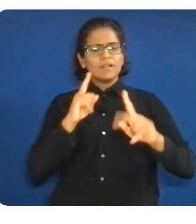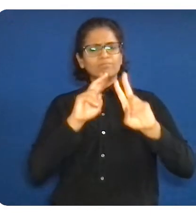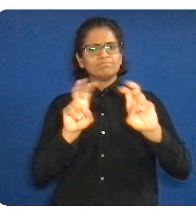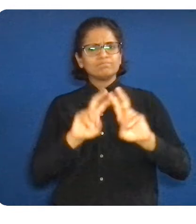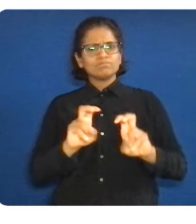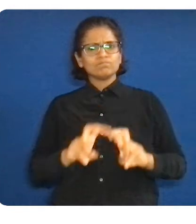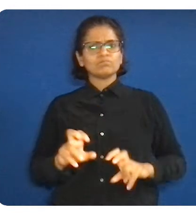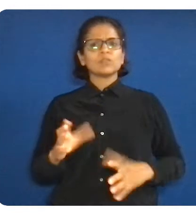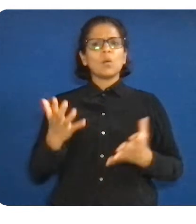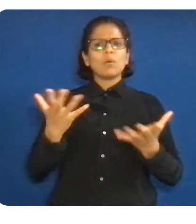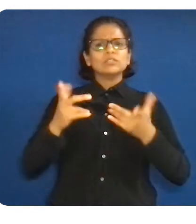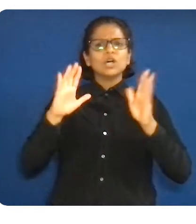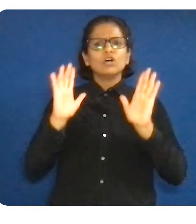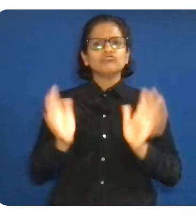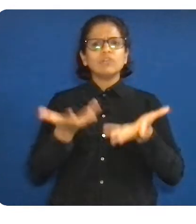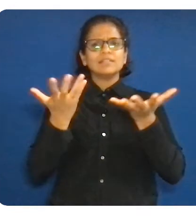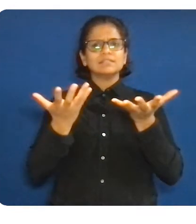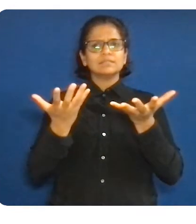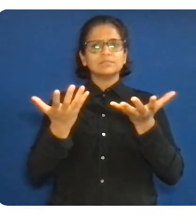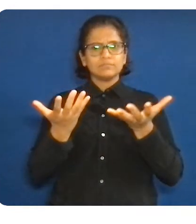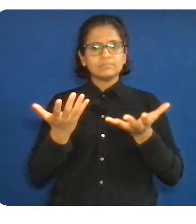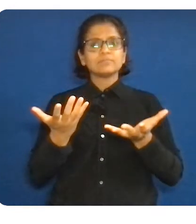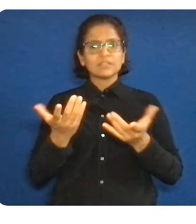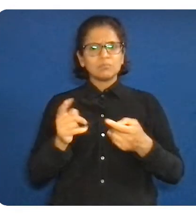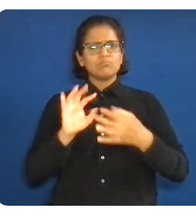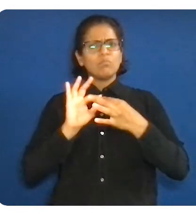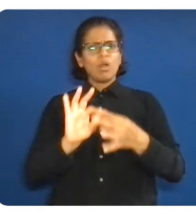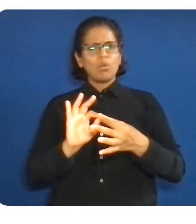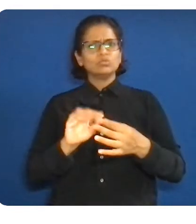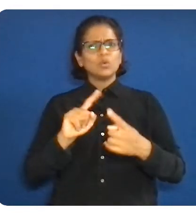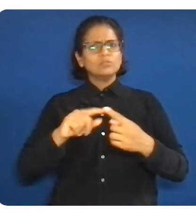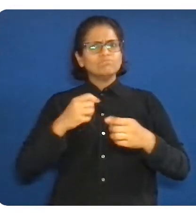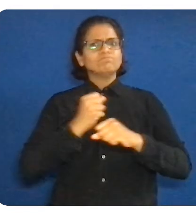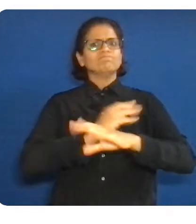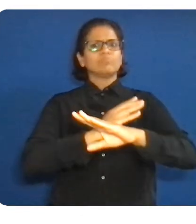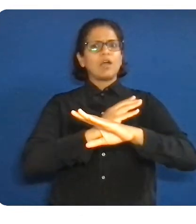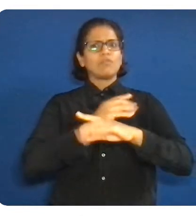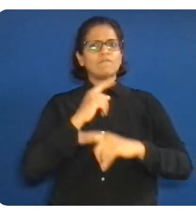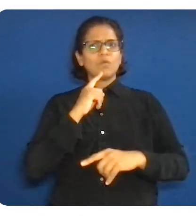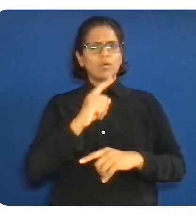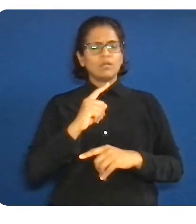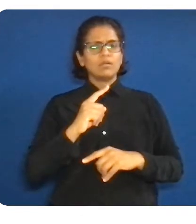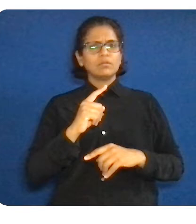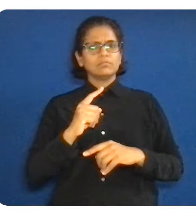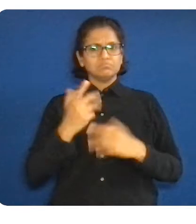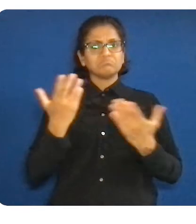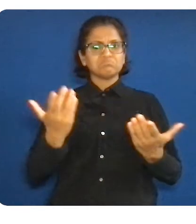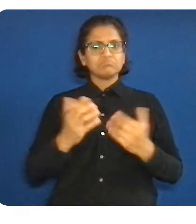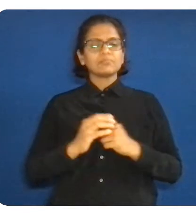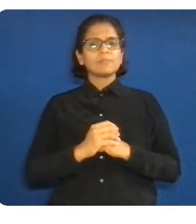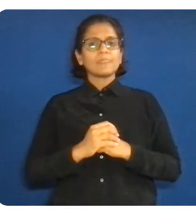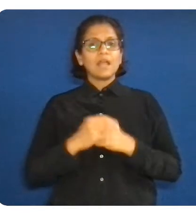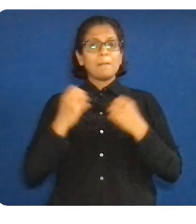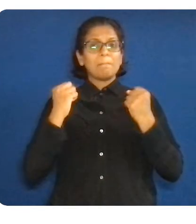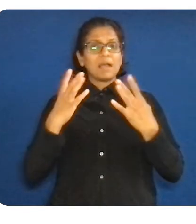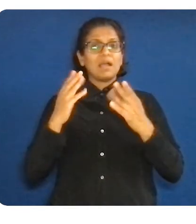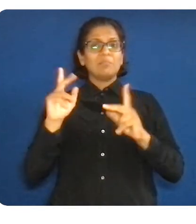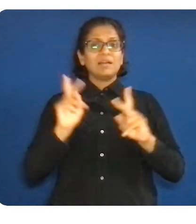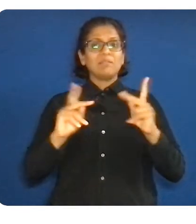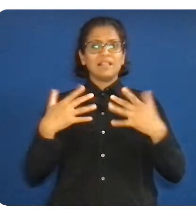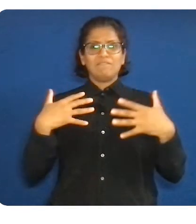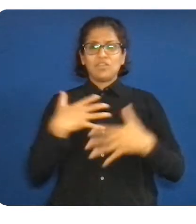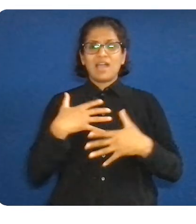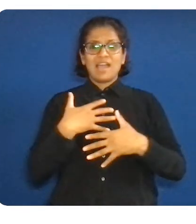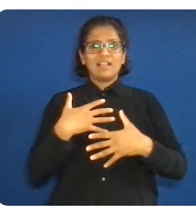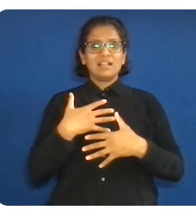Aside from food and shelter, we need to belong. And we've evolved to ensure that we could maintain access